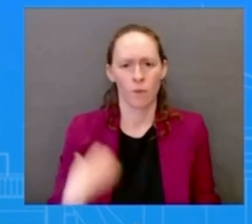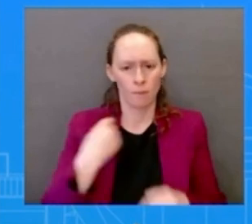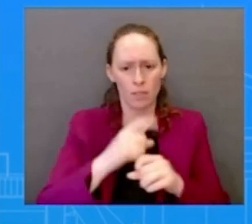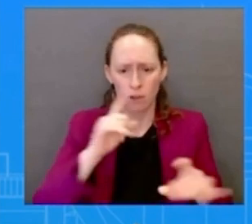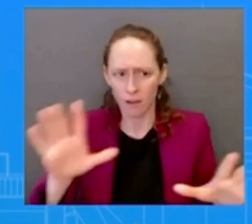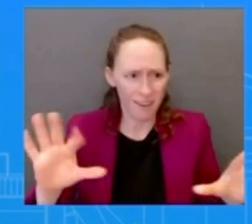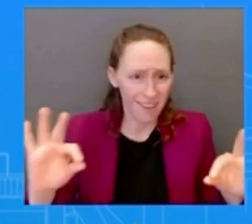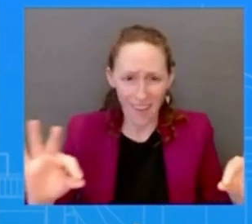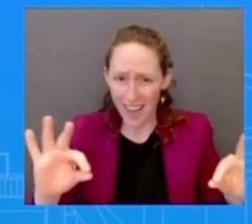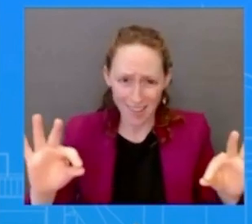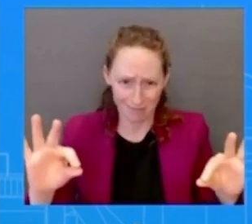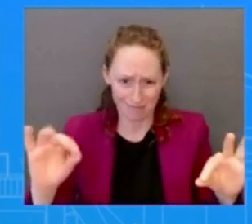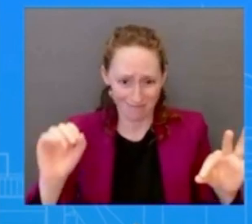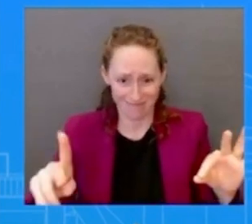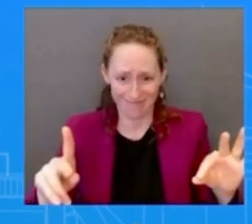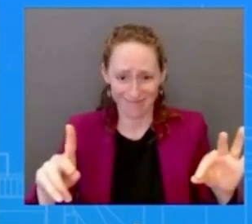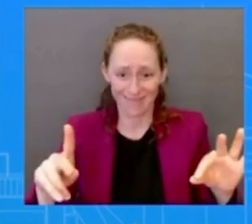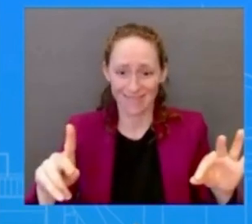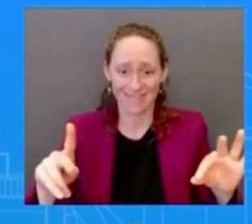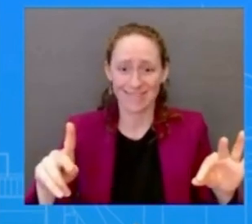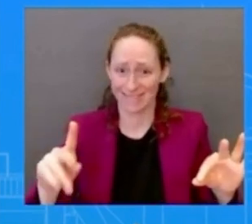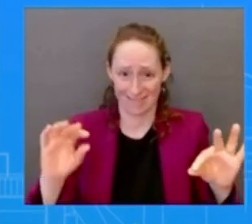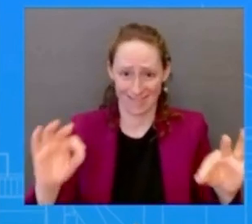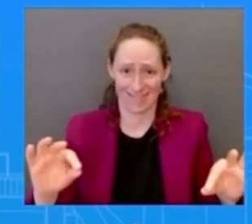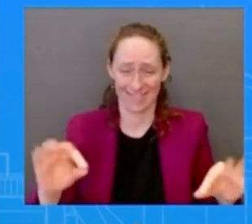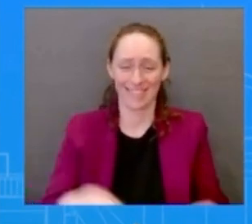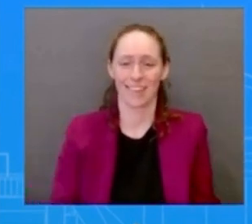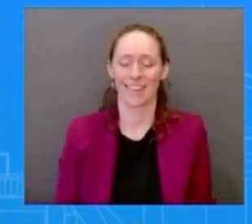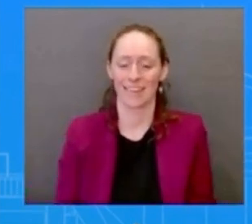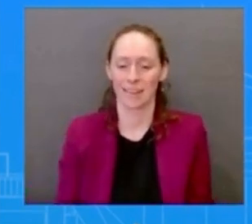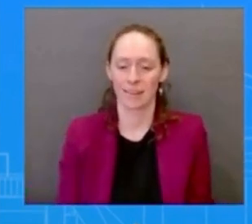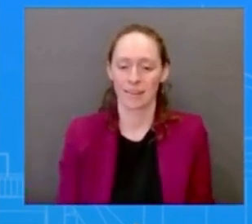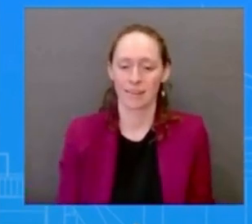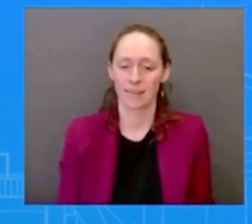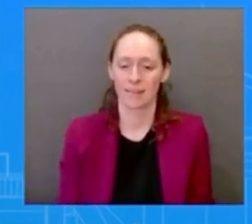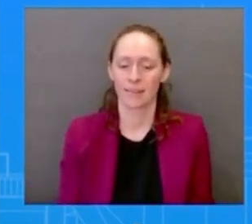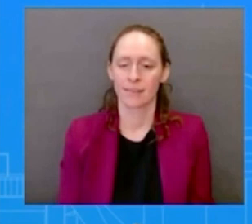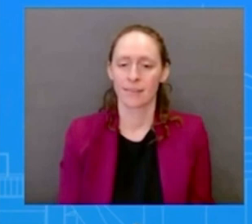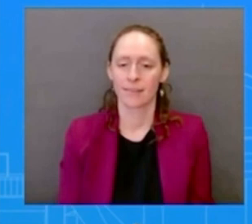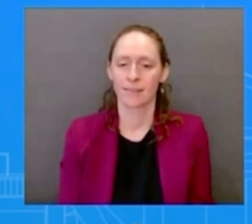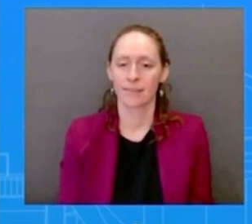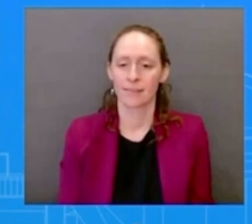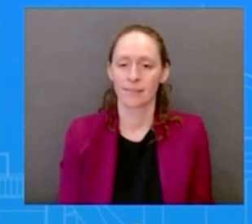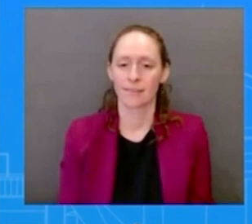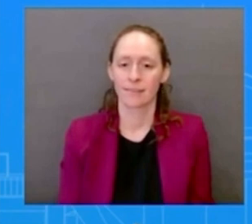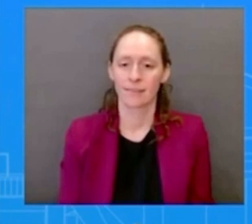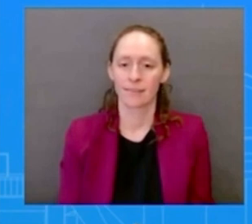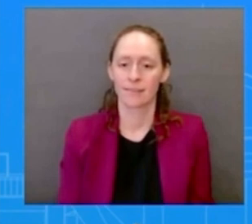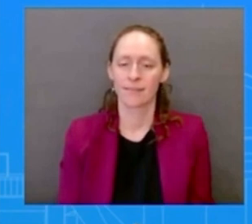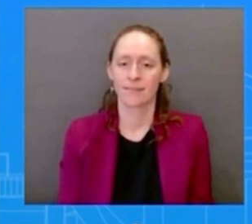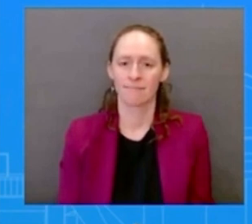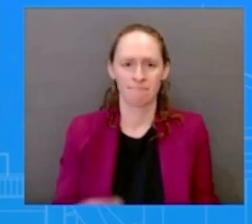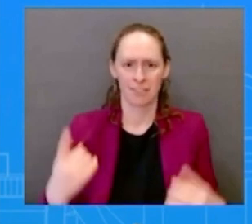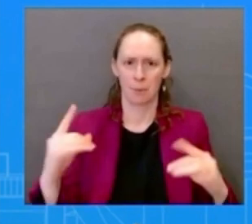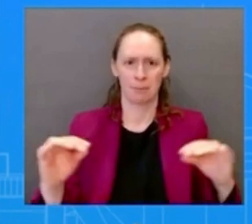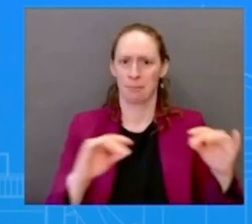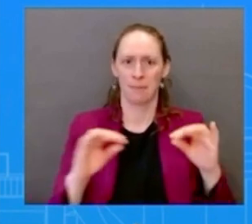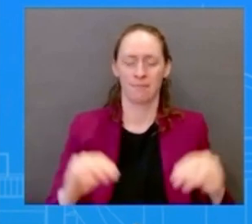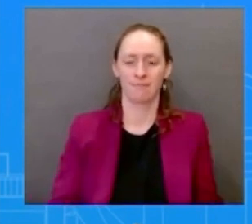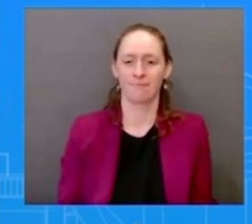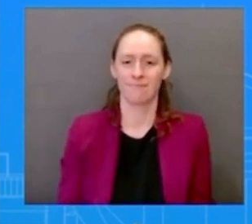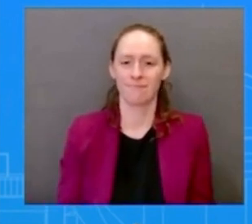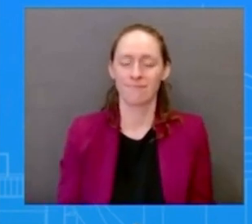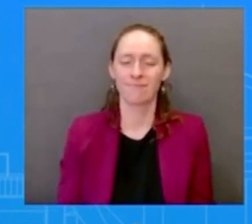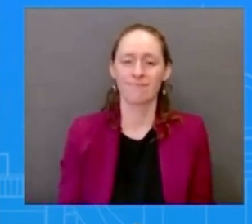gesture oh budget tick tock smart okay um so look we've expressed